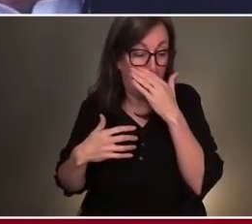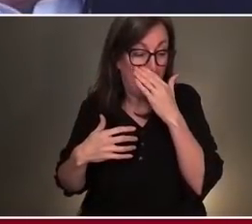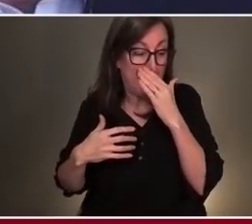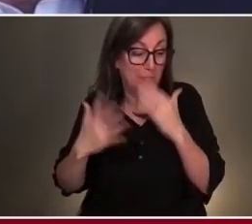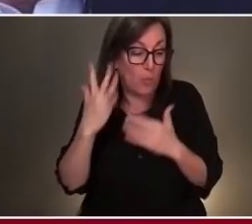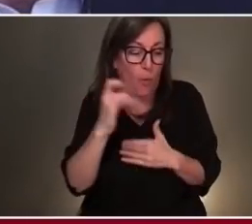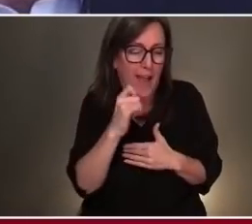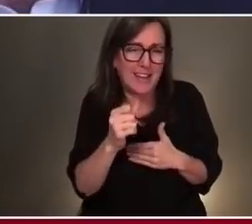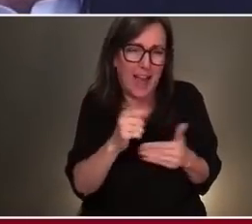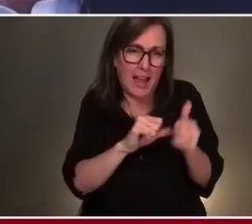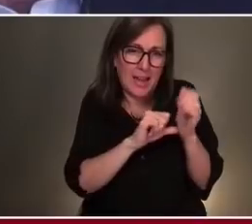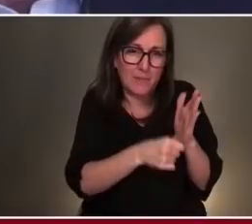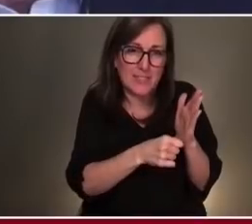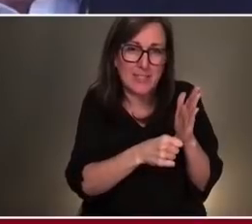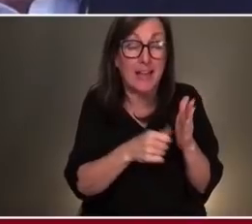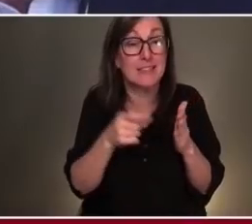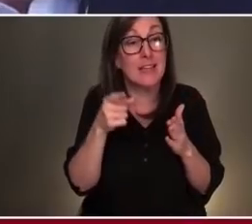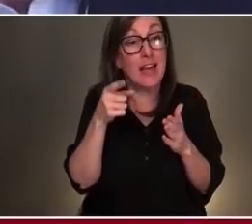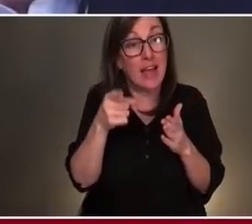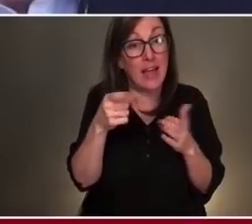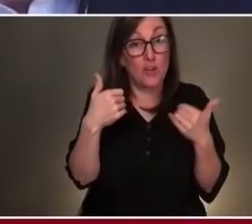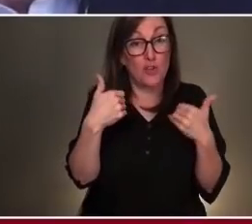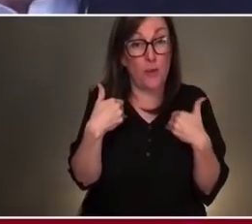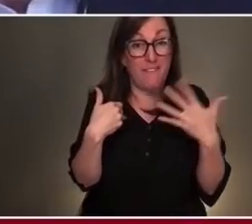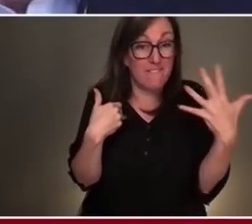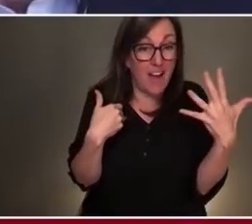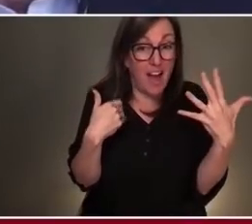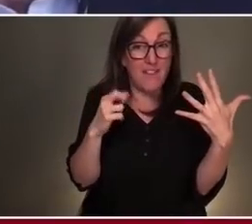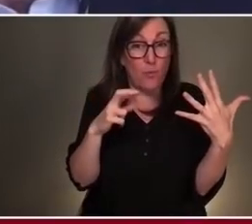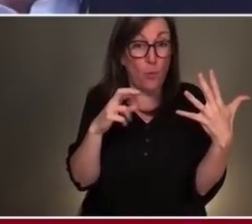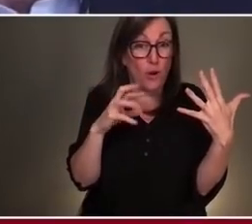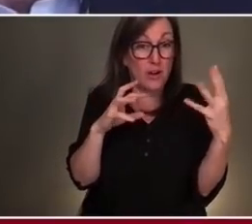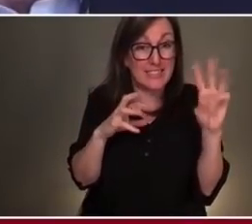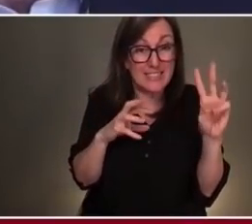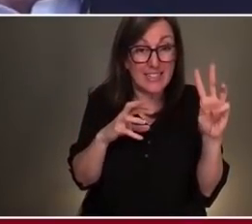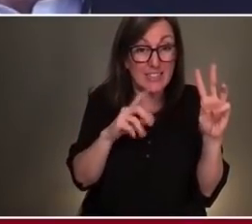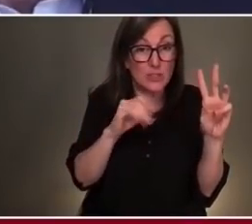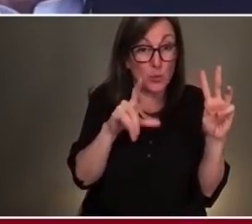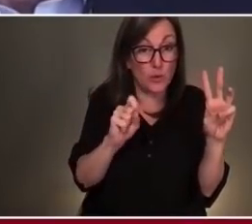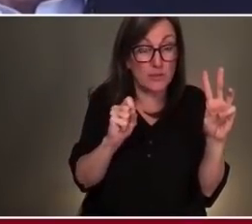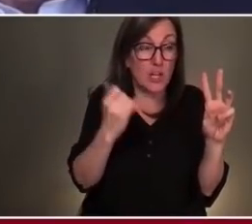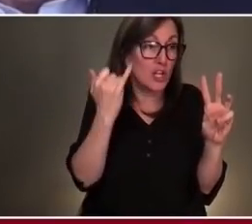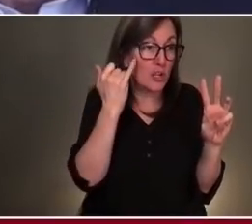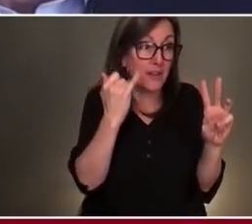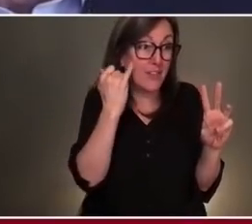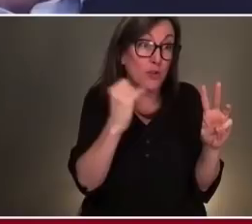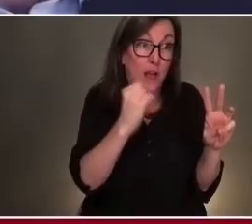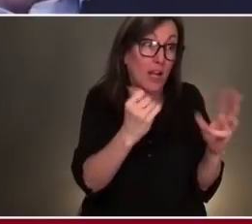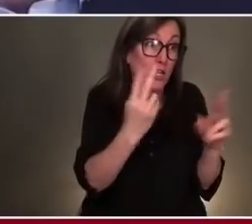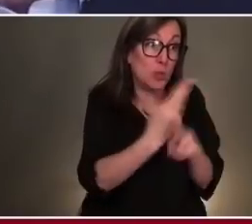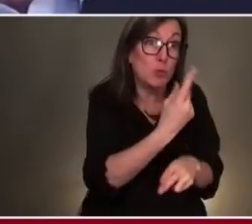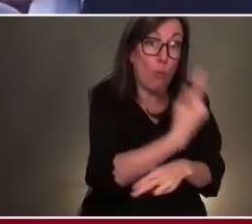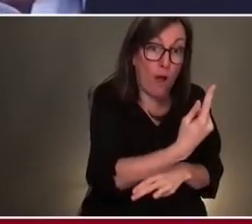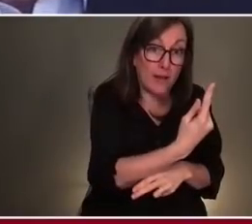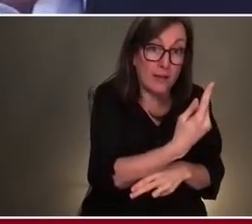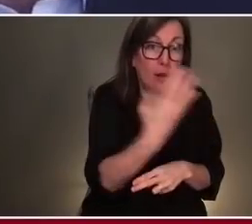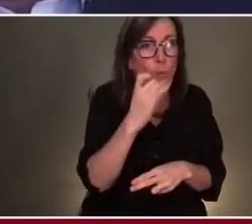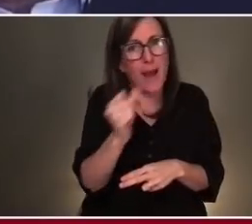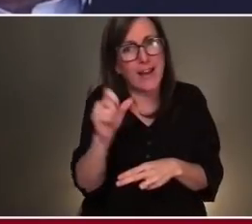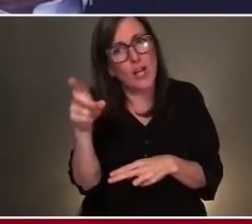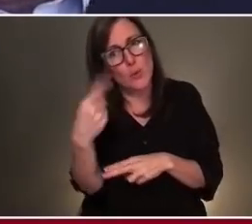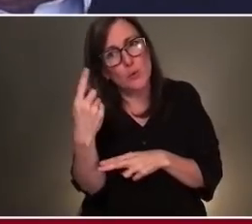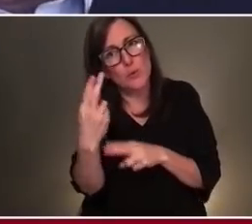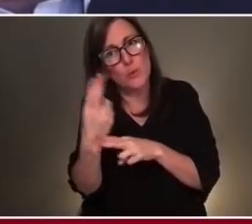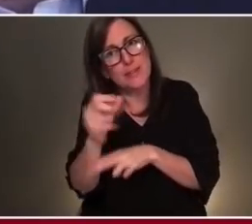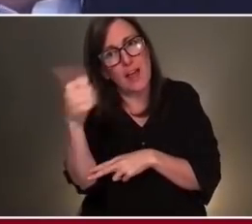emphasize, hey, you've got five or six tools. If you're not going to do one, why not at least do some of the others? Yeah. Well,